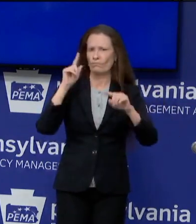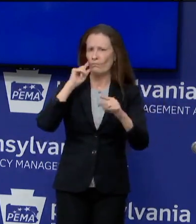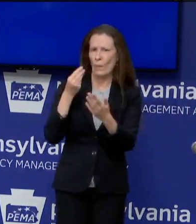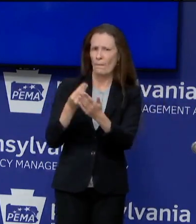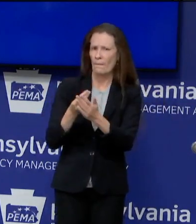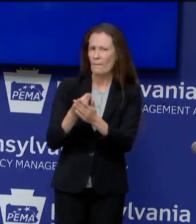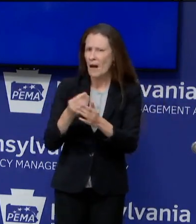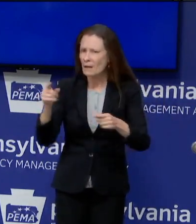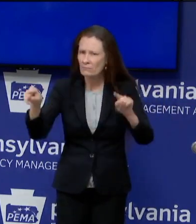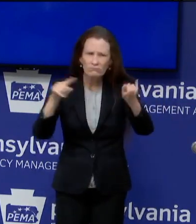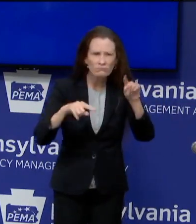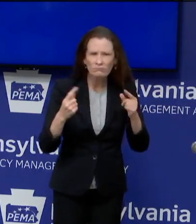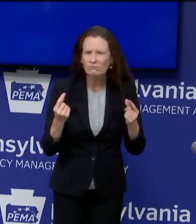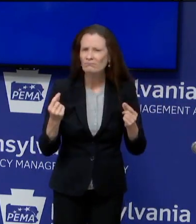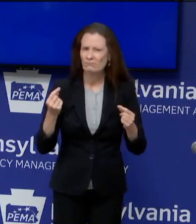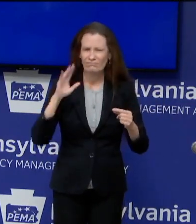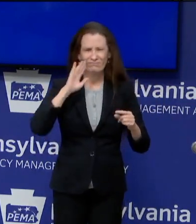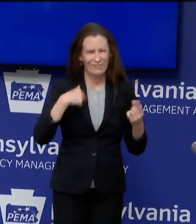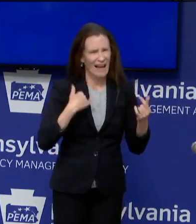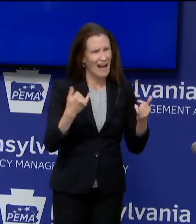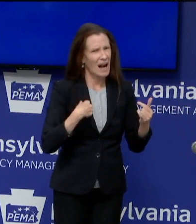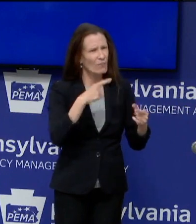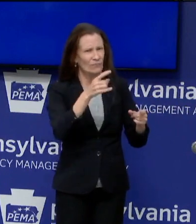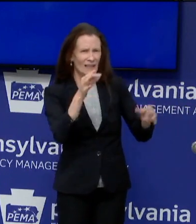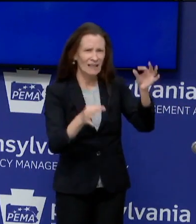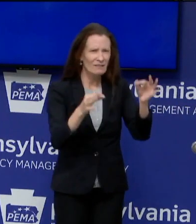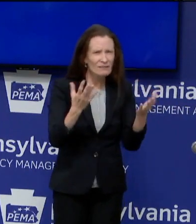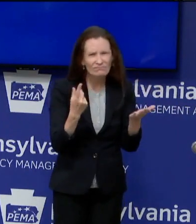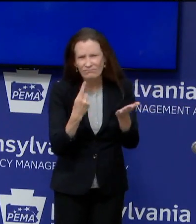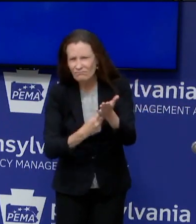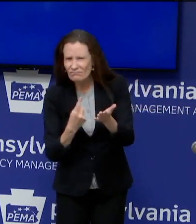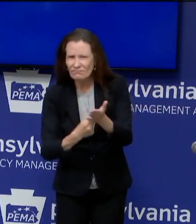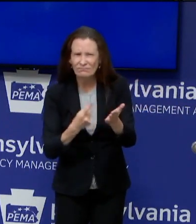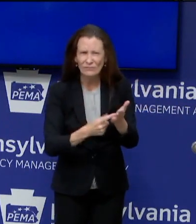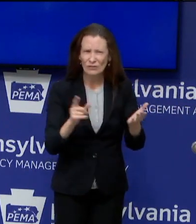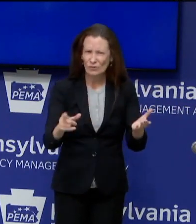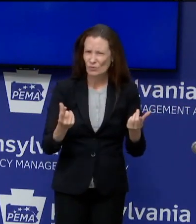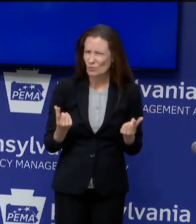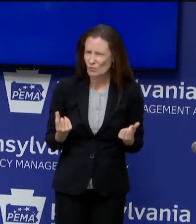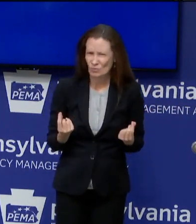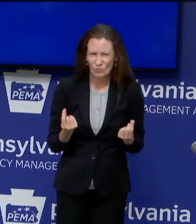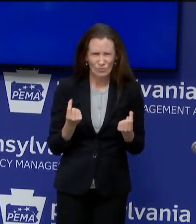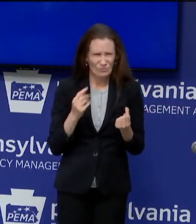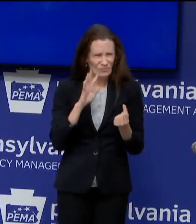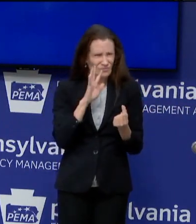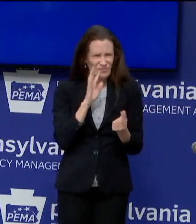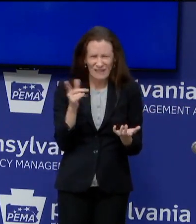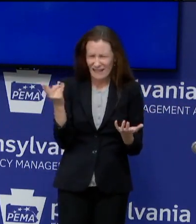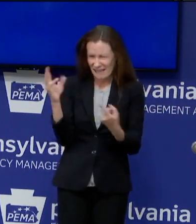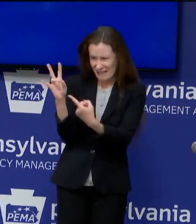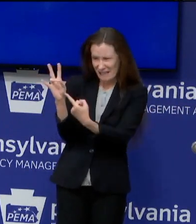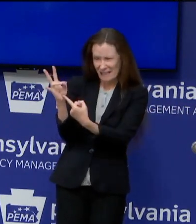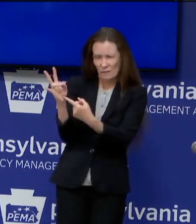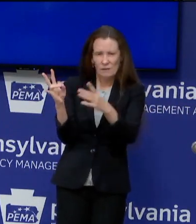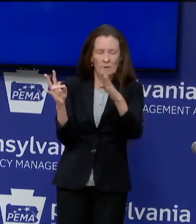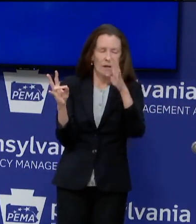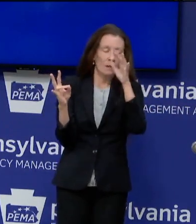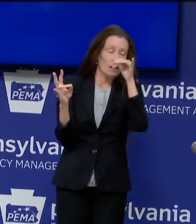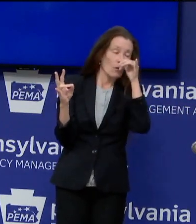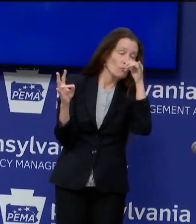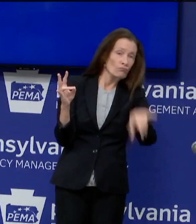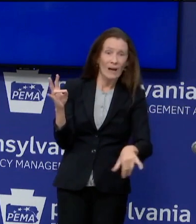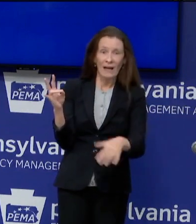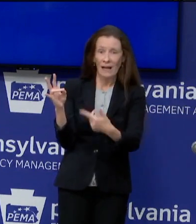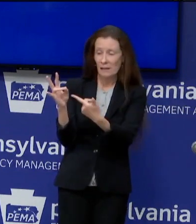had a little bit of fun having a conversation about how ridiculous it is that we were in this role